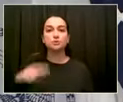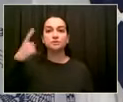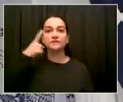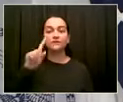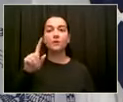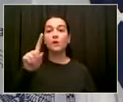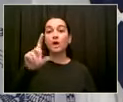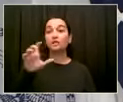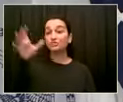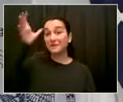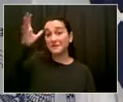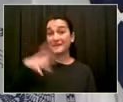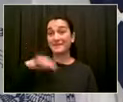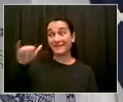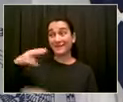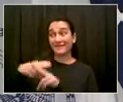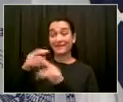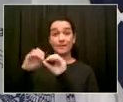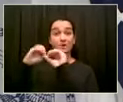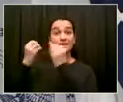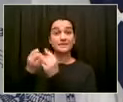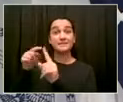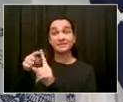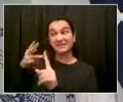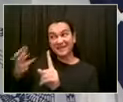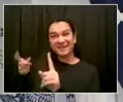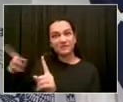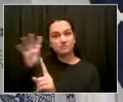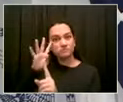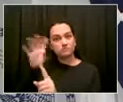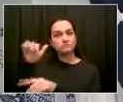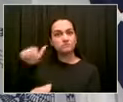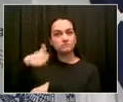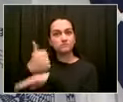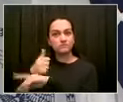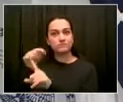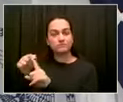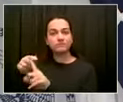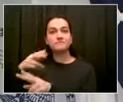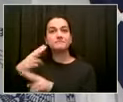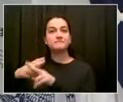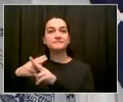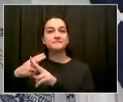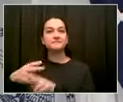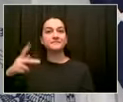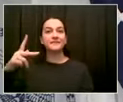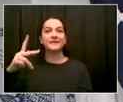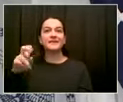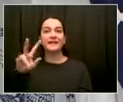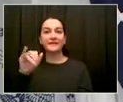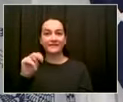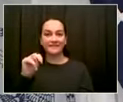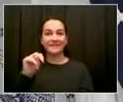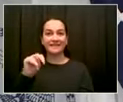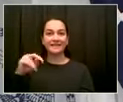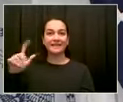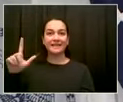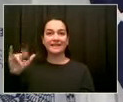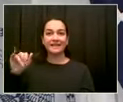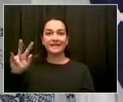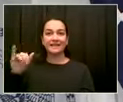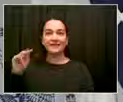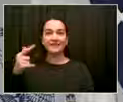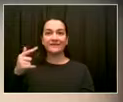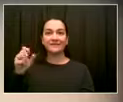Precinct. My pleasure to introduce Kevin Livingston. Thank you so much, Mayor. really appreciate you for having me on.